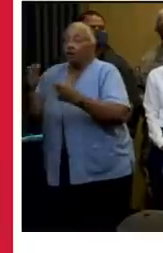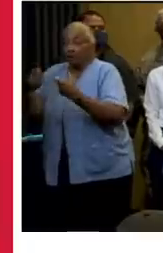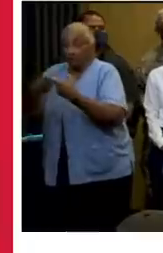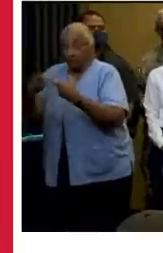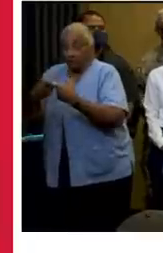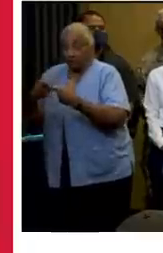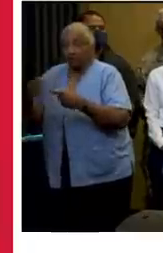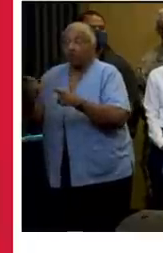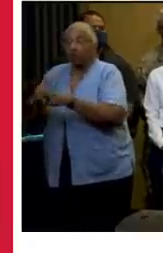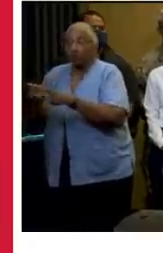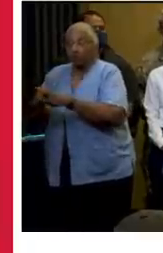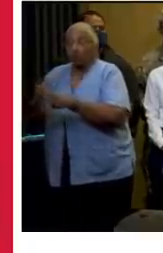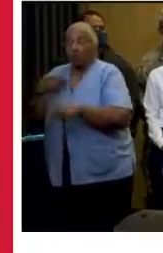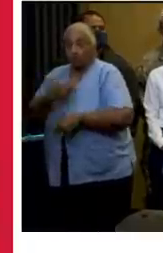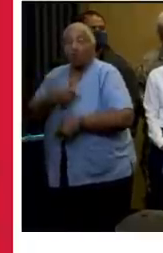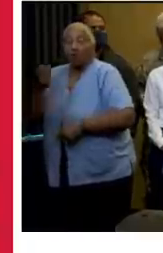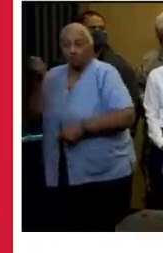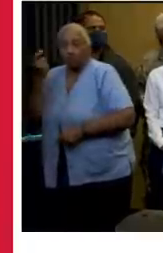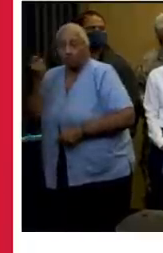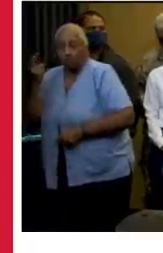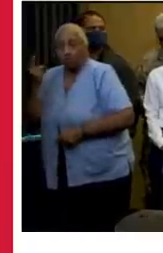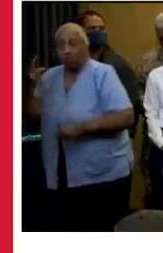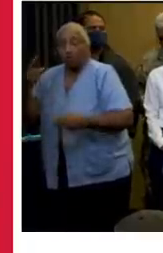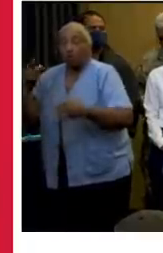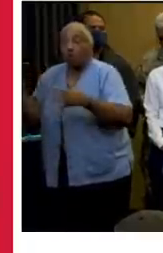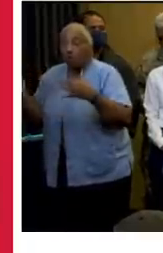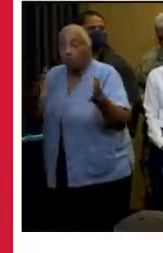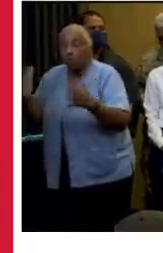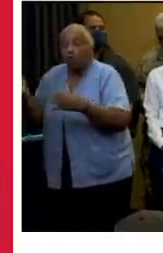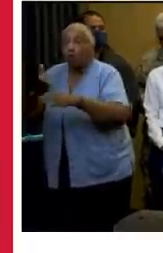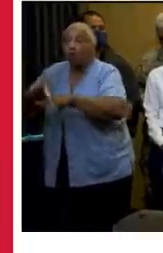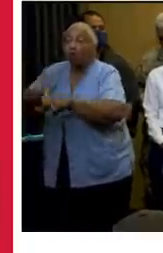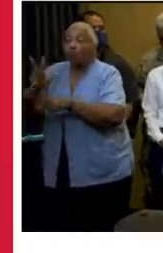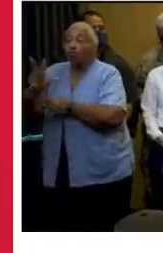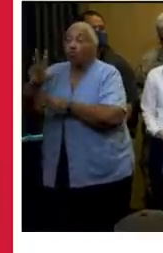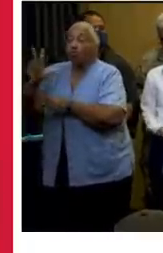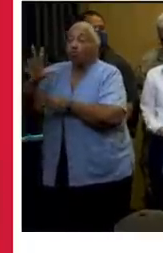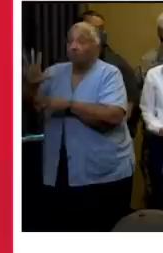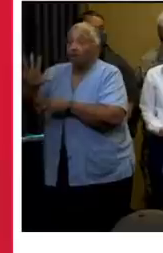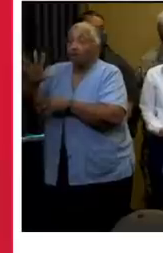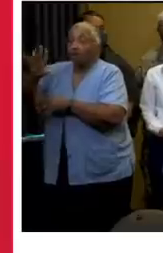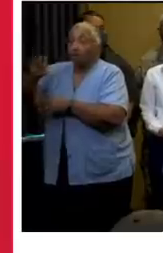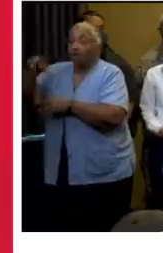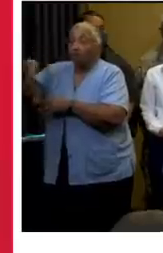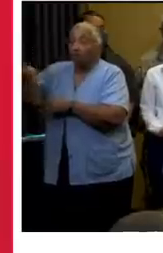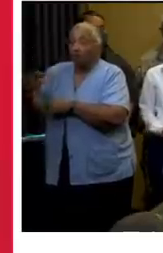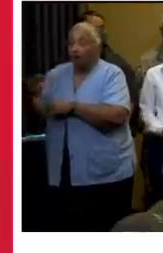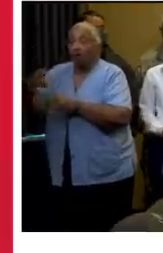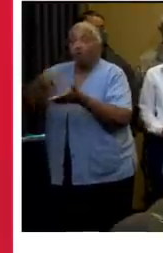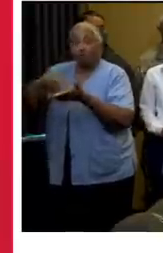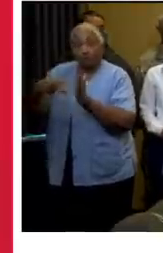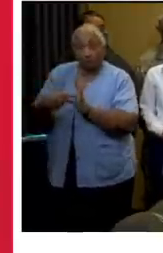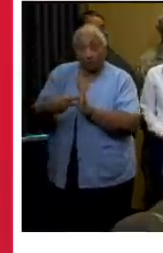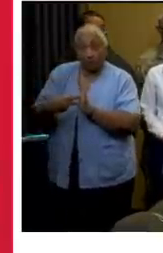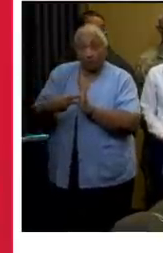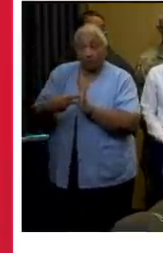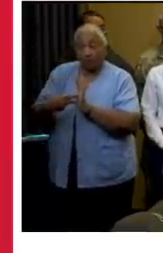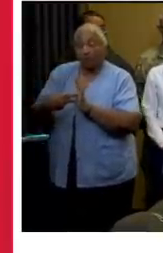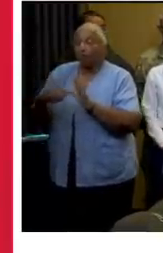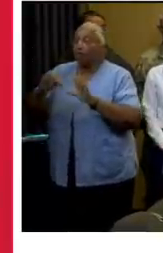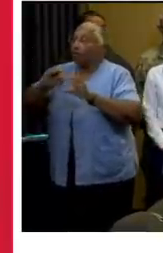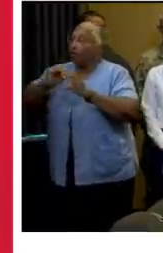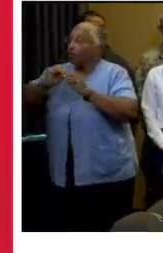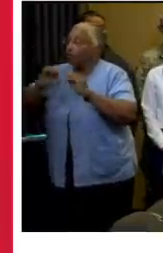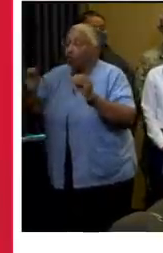We do understand that wind miles are over 35 miles per hour, which means that there will be no action,